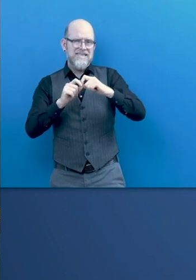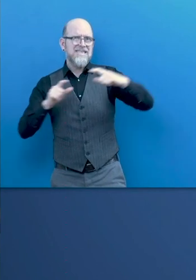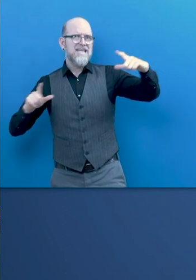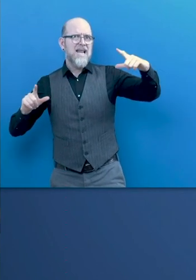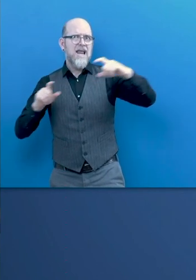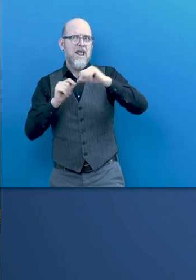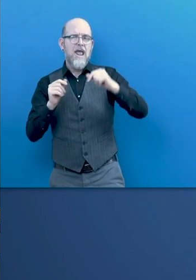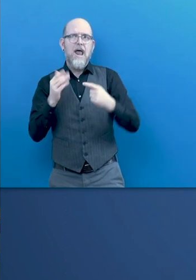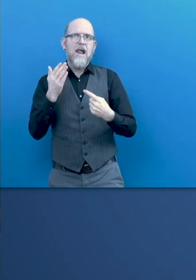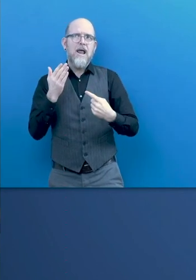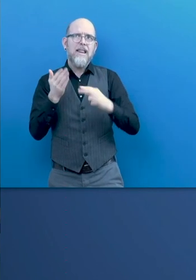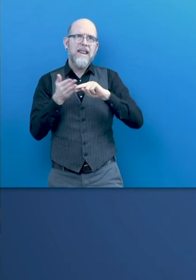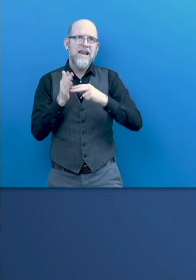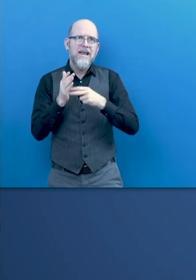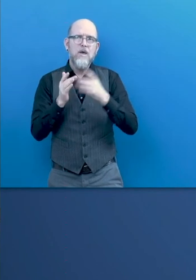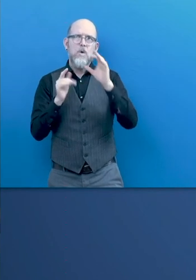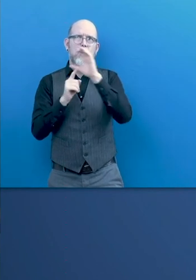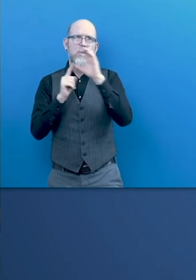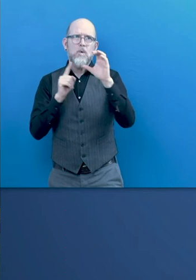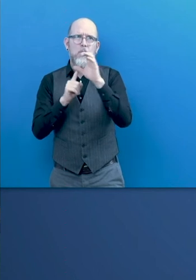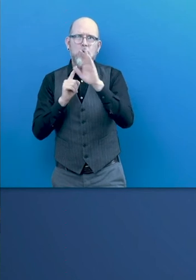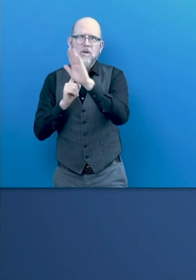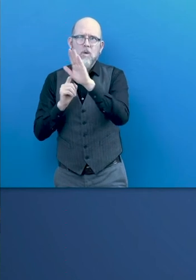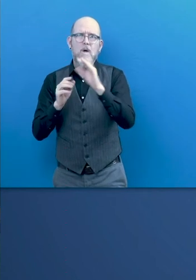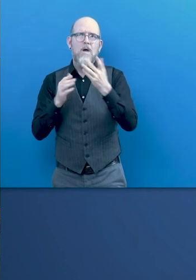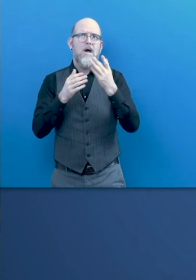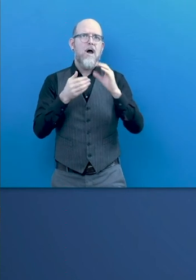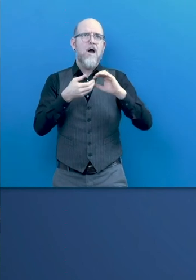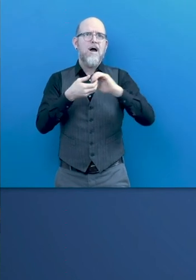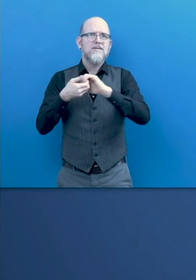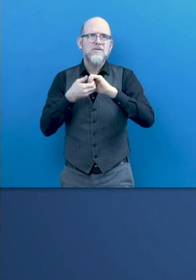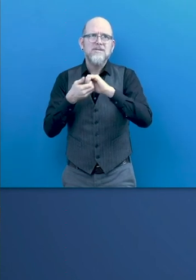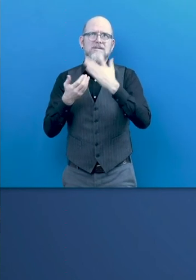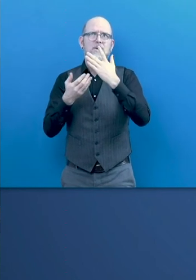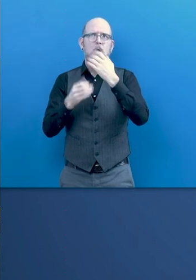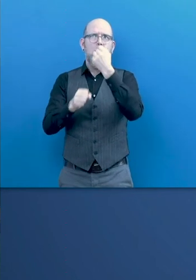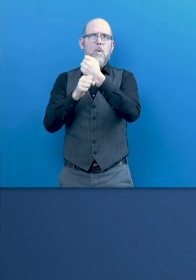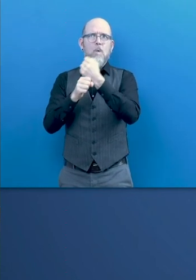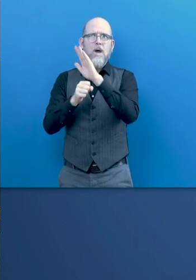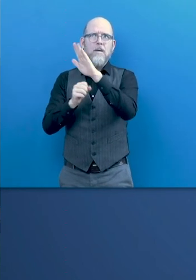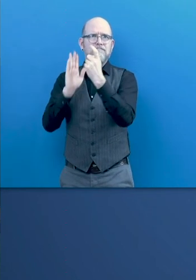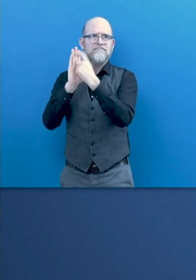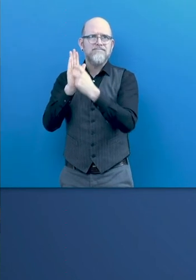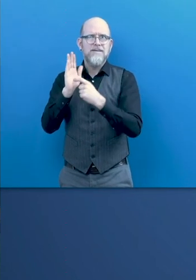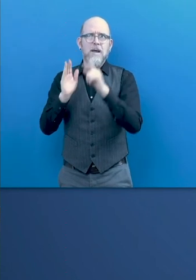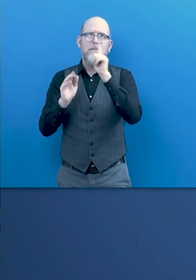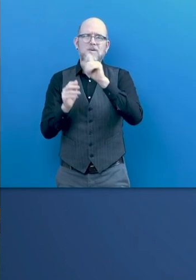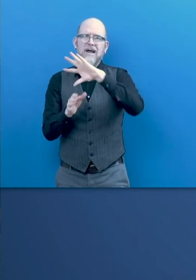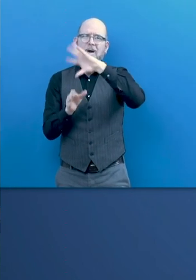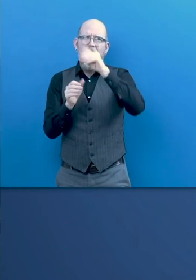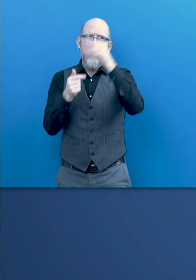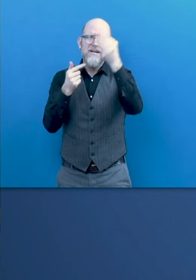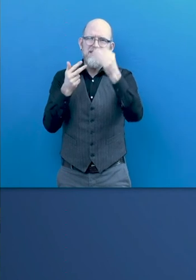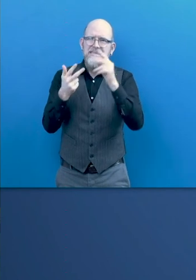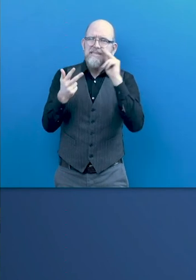the organization or the working conditions. So it's important to take into account all these different aspects and not only the technology,